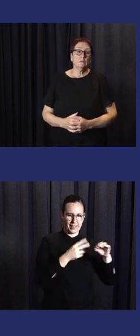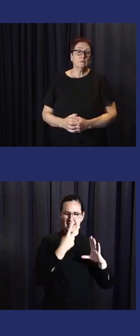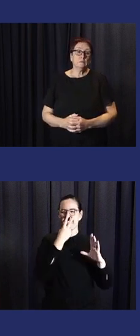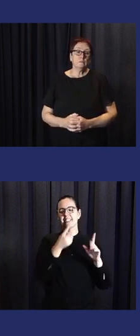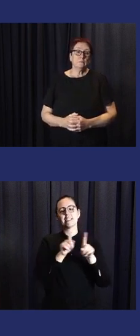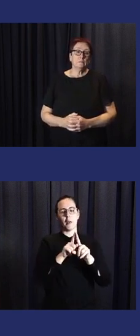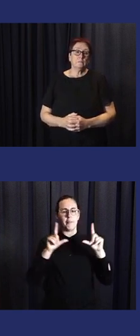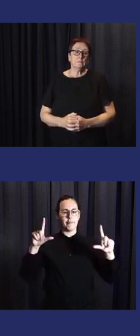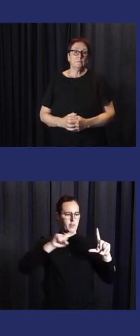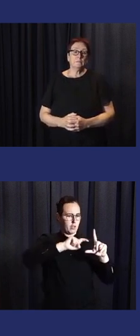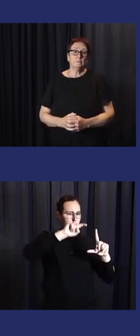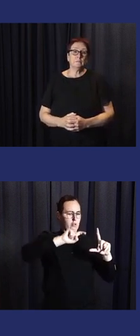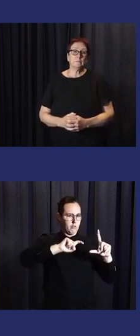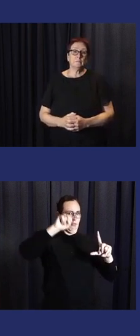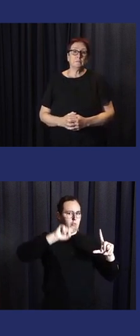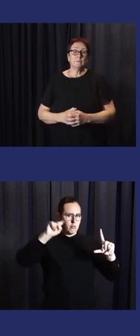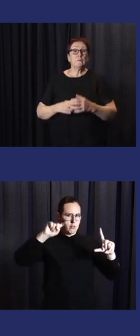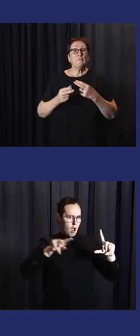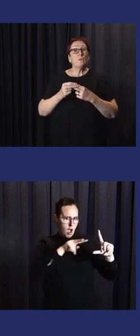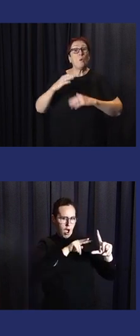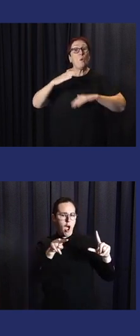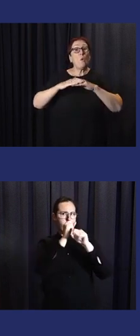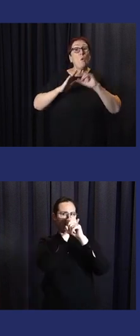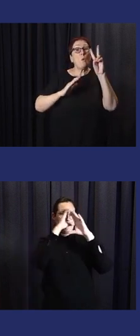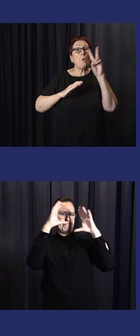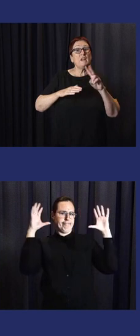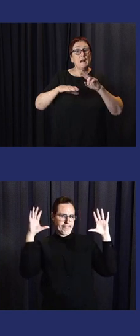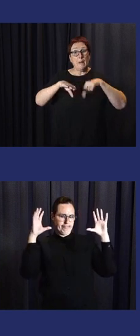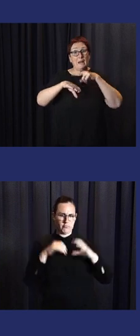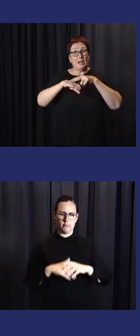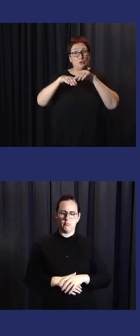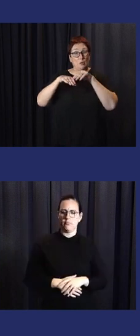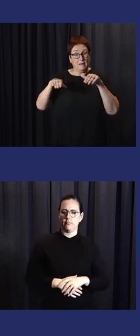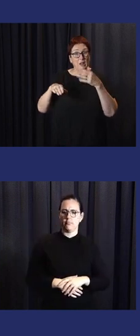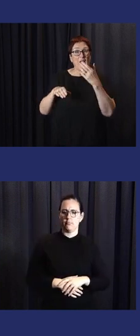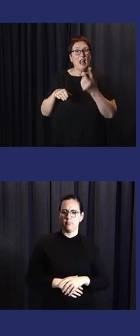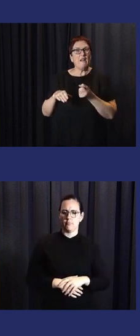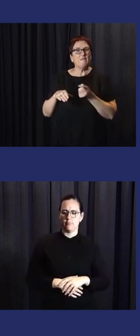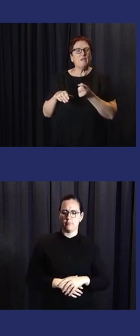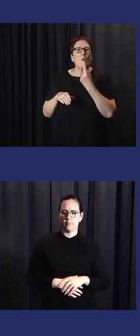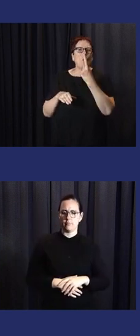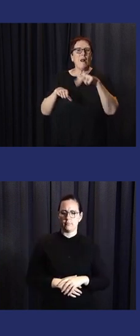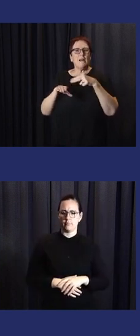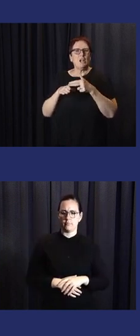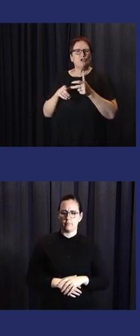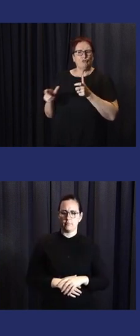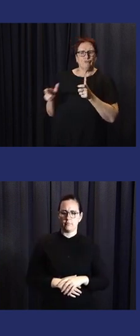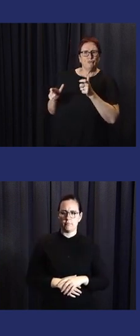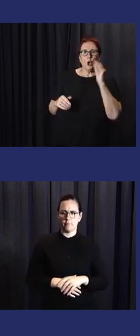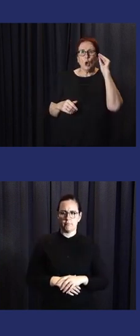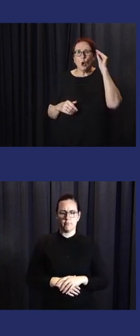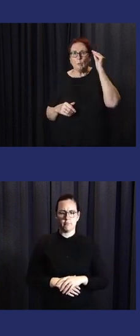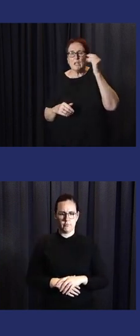which serve for forecasting and warning bulletins. And at the national level, we